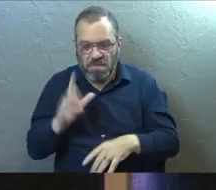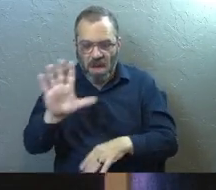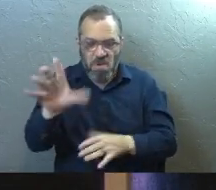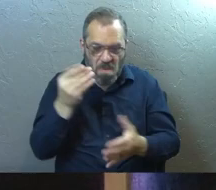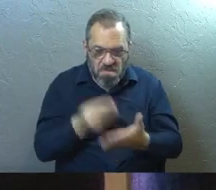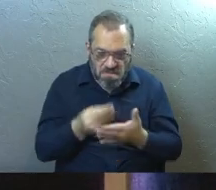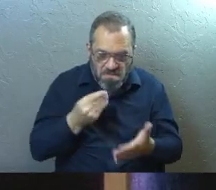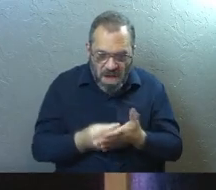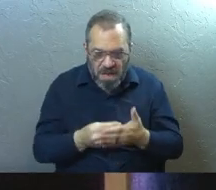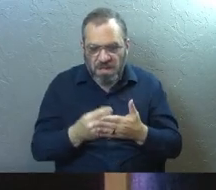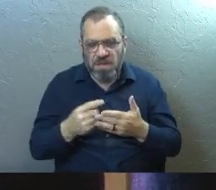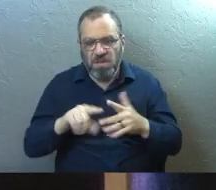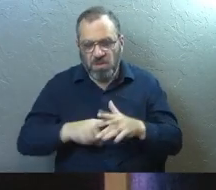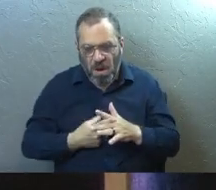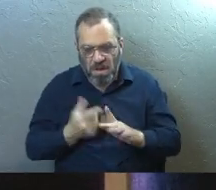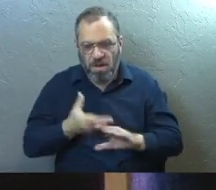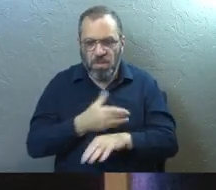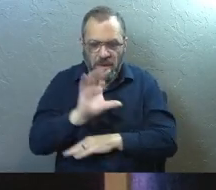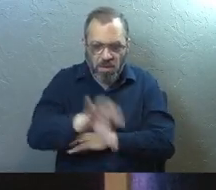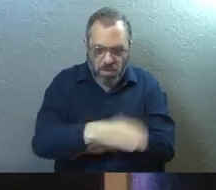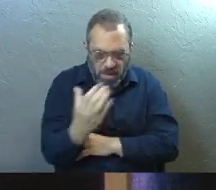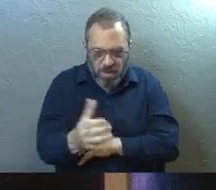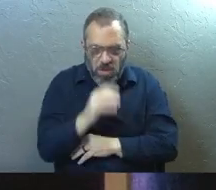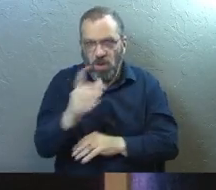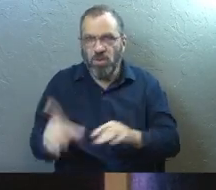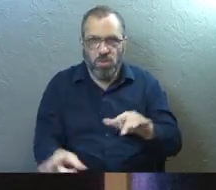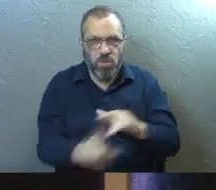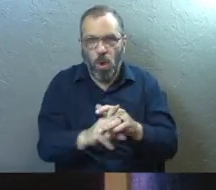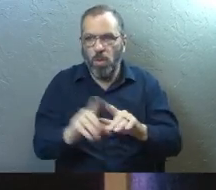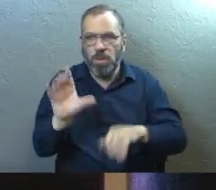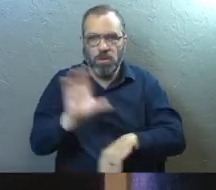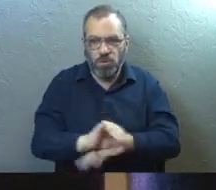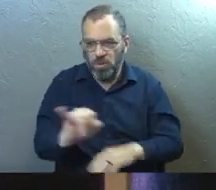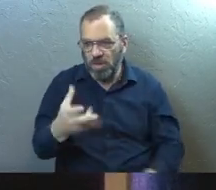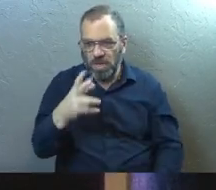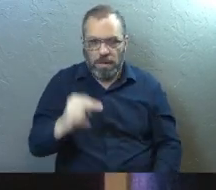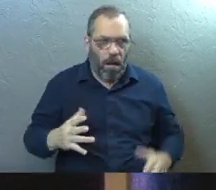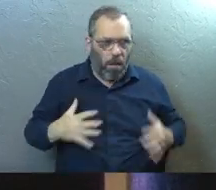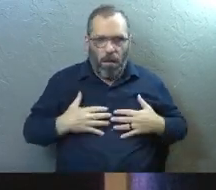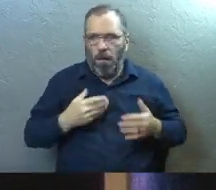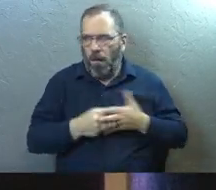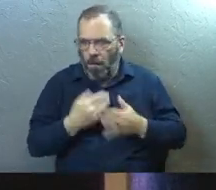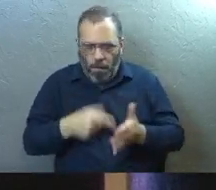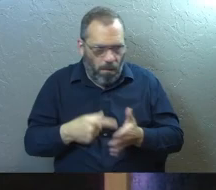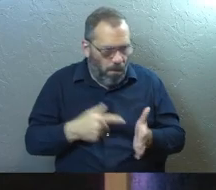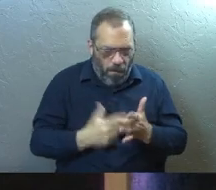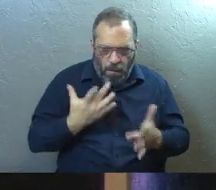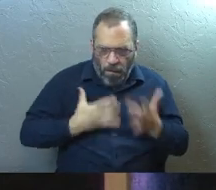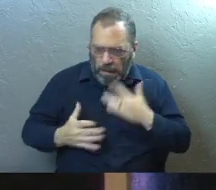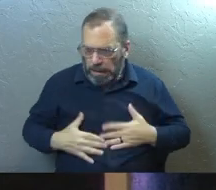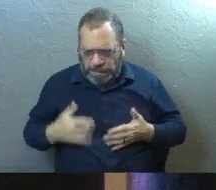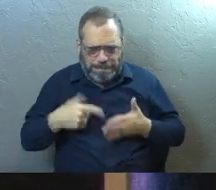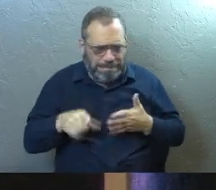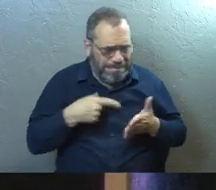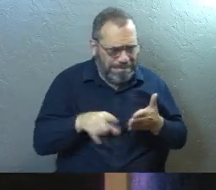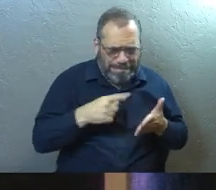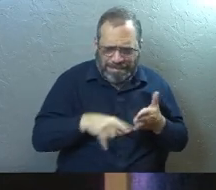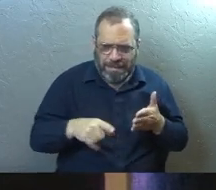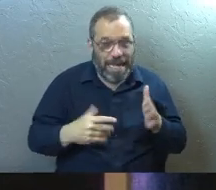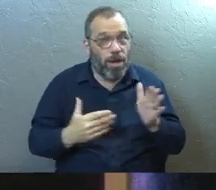about your money going into Christmas as a family. So you don't have to show up in January and be all in debt. Like we often are.